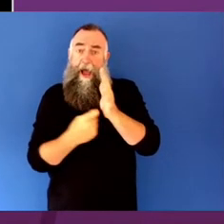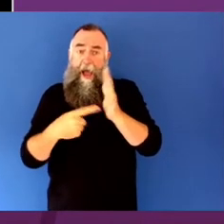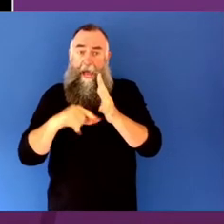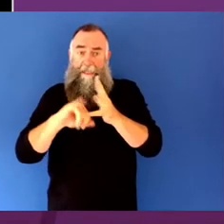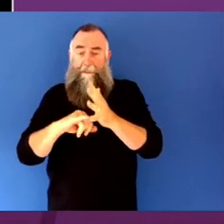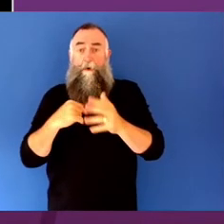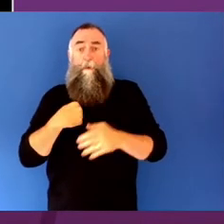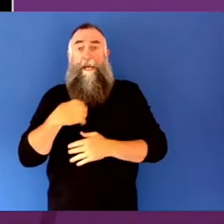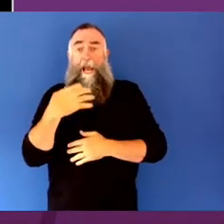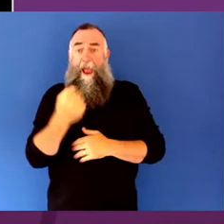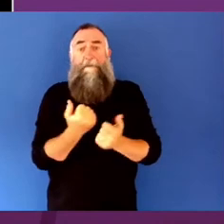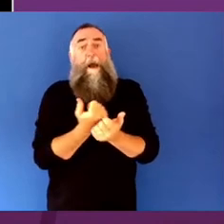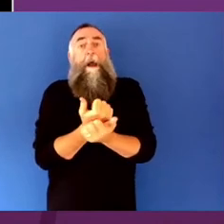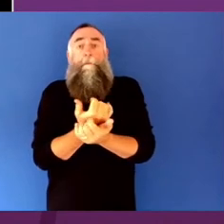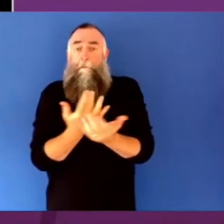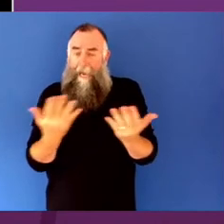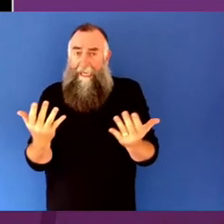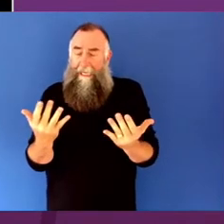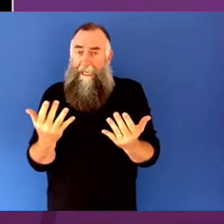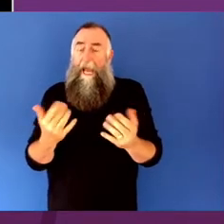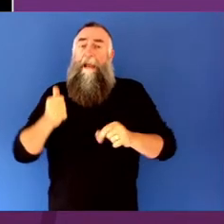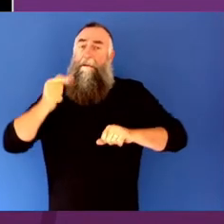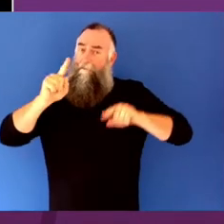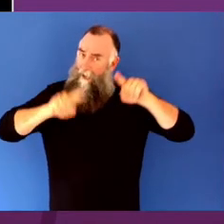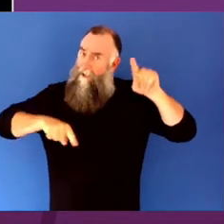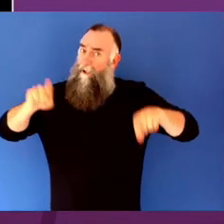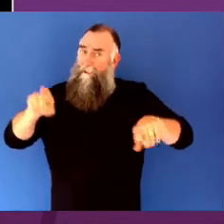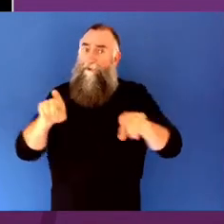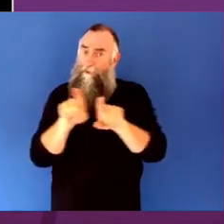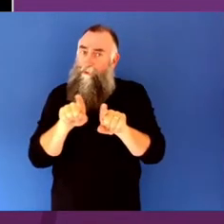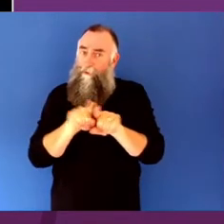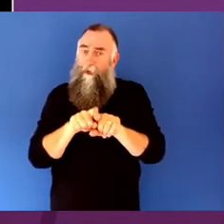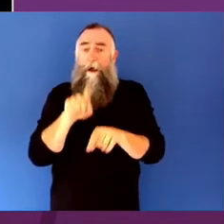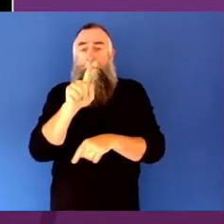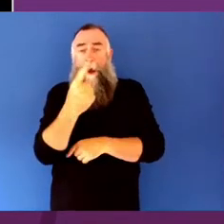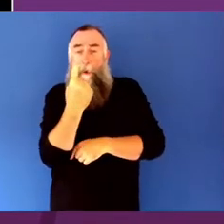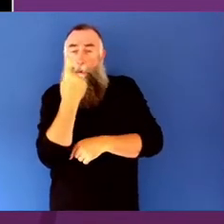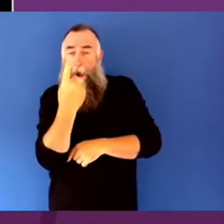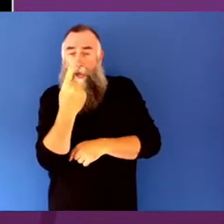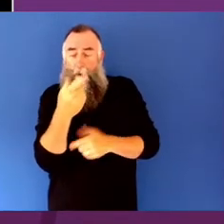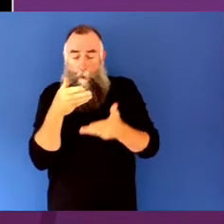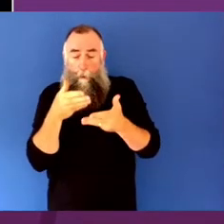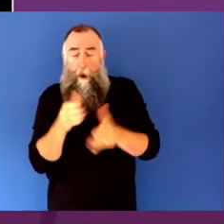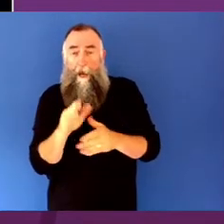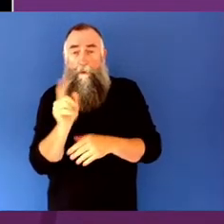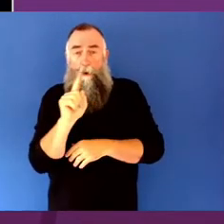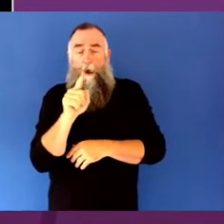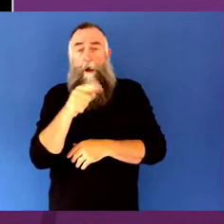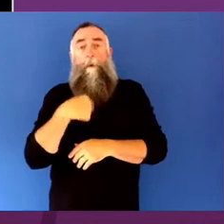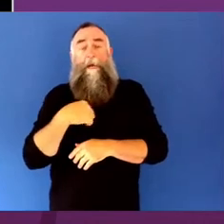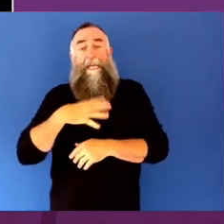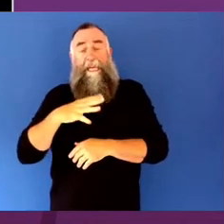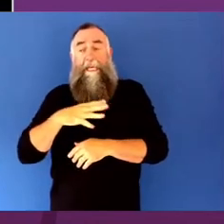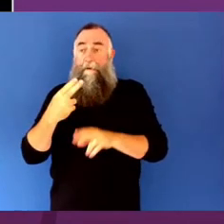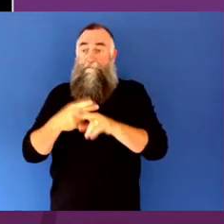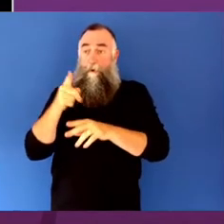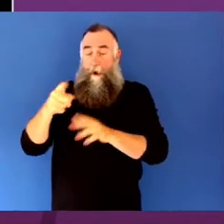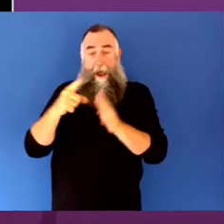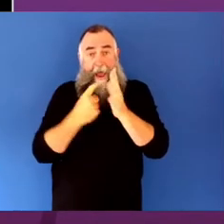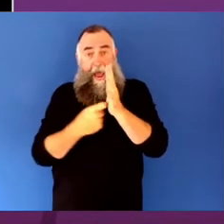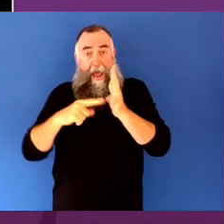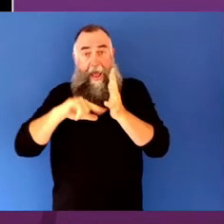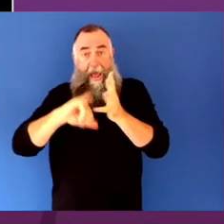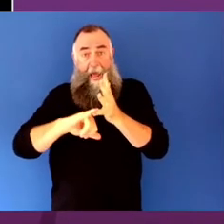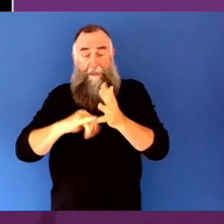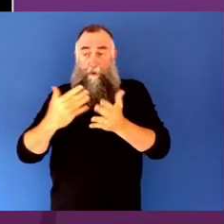certainly one of those is the way that the arts can enrich all of our lives. The experience of going